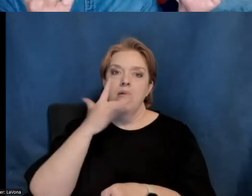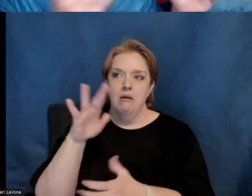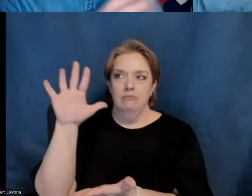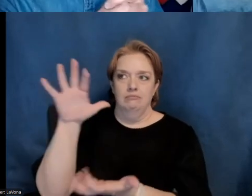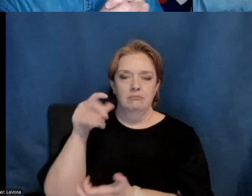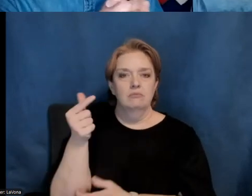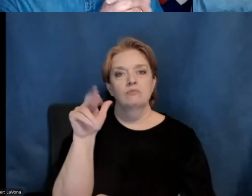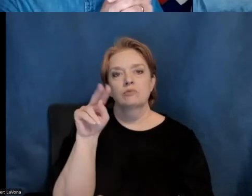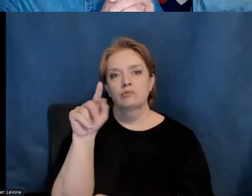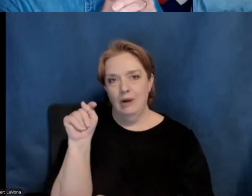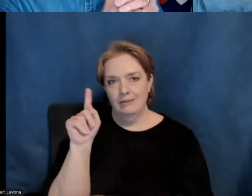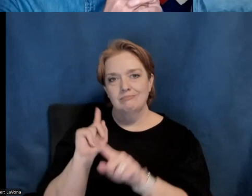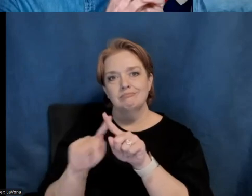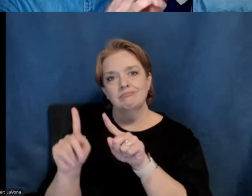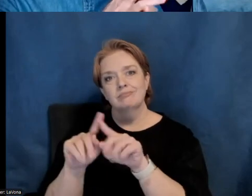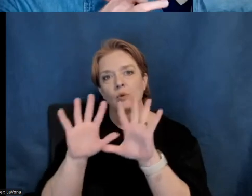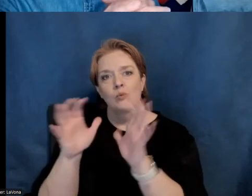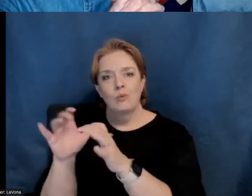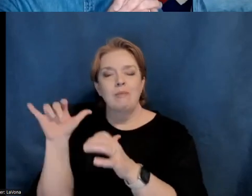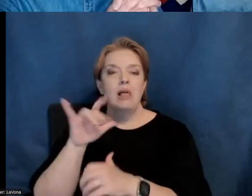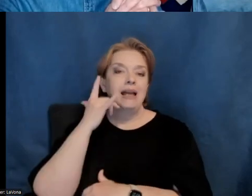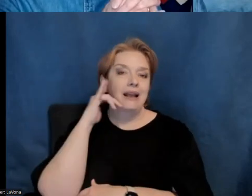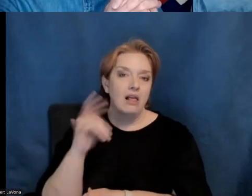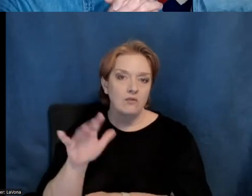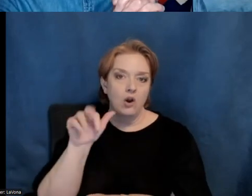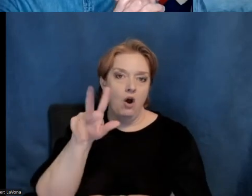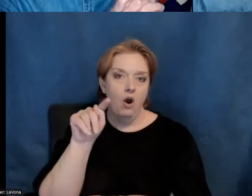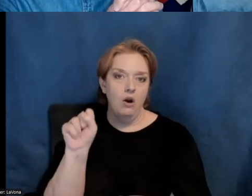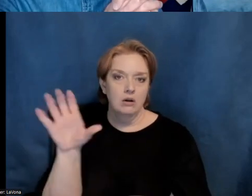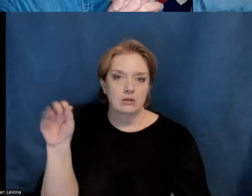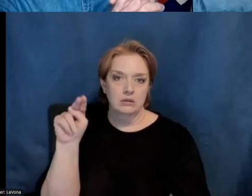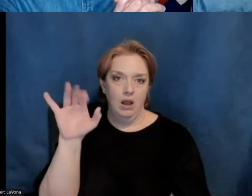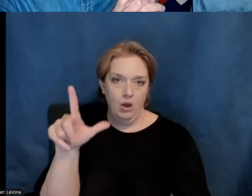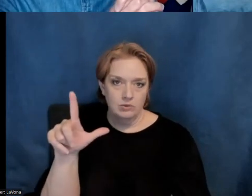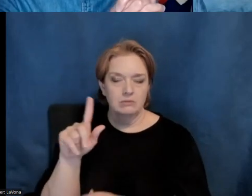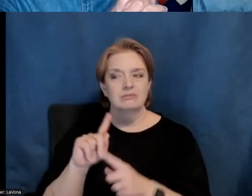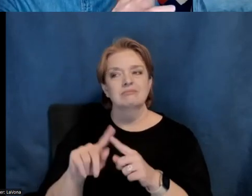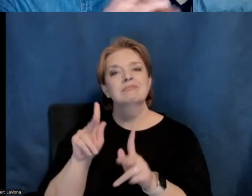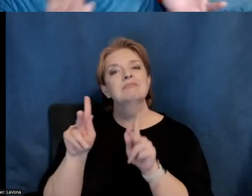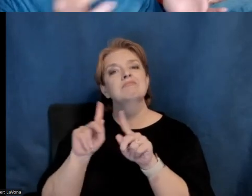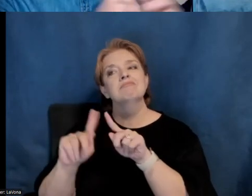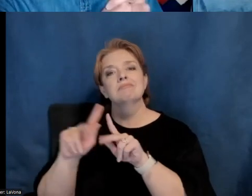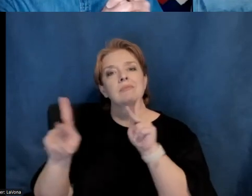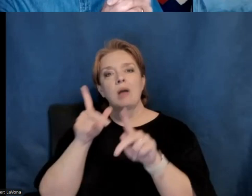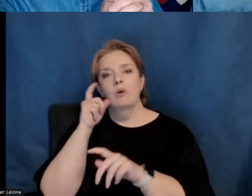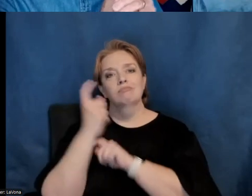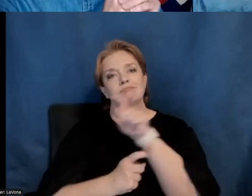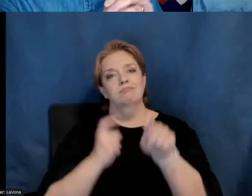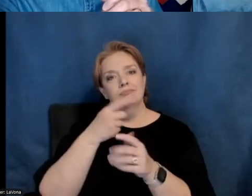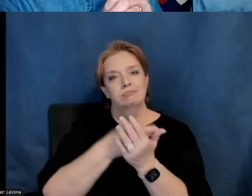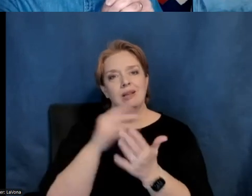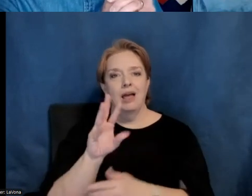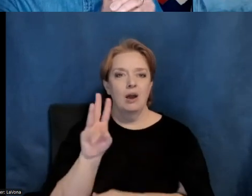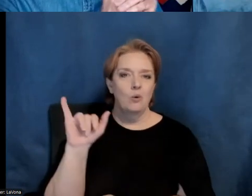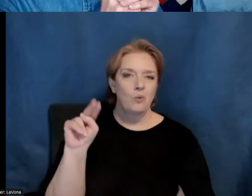institutions like the California Arts Council and also philanthropic supporters like the Widgate Foundation and